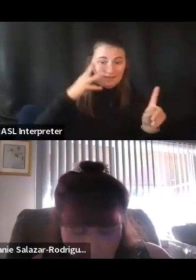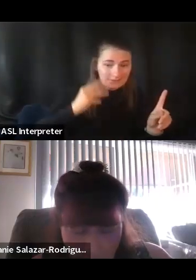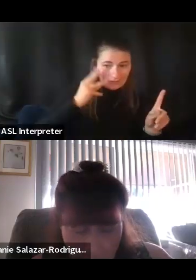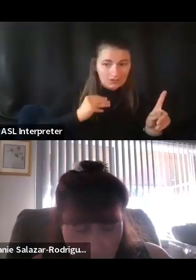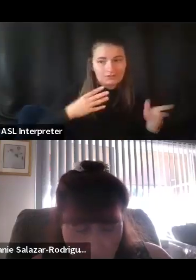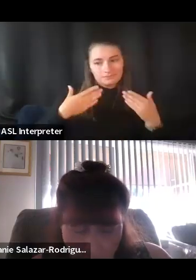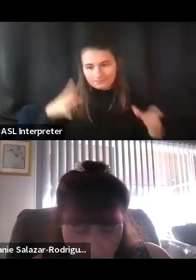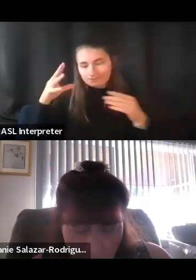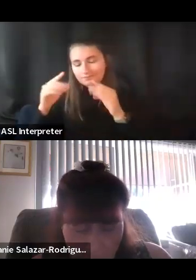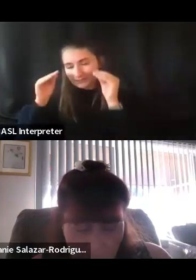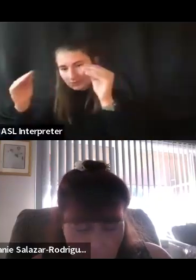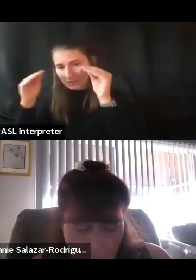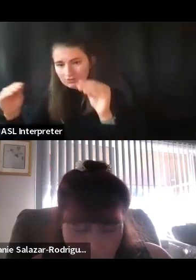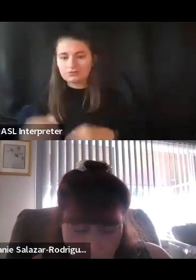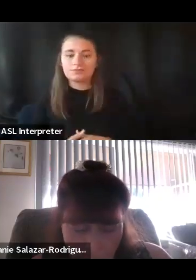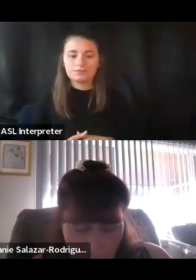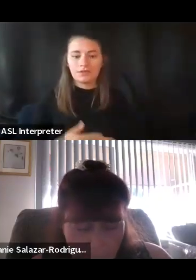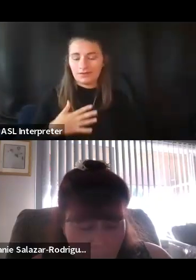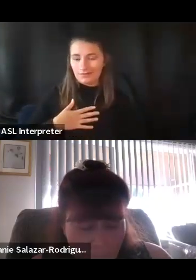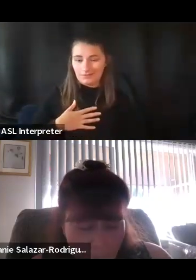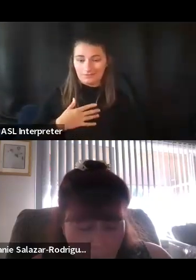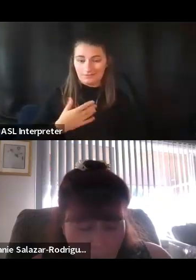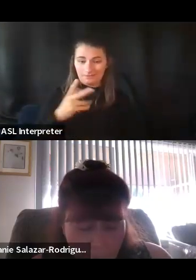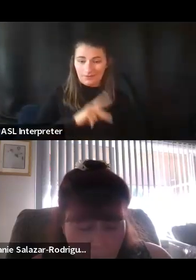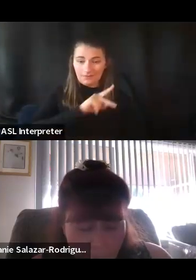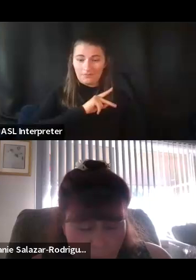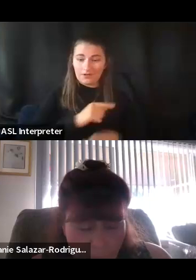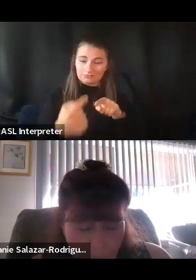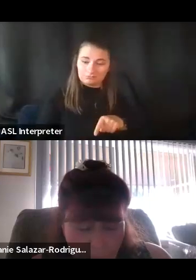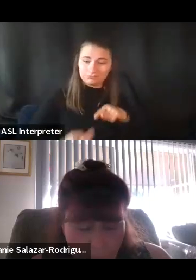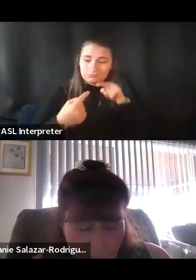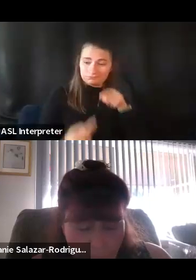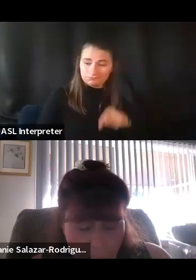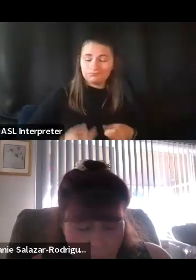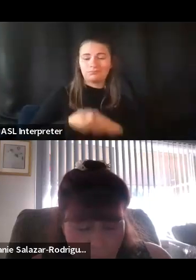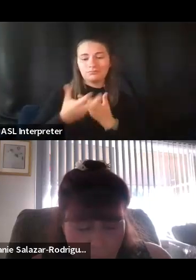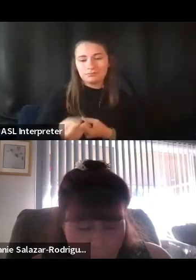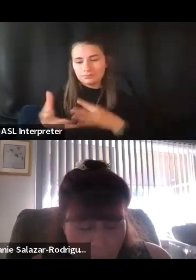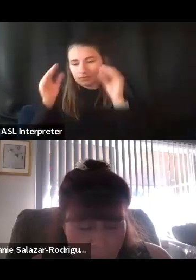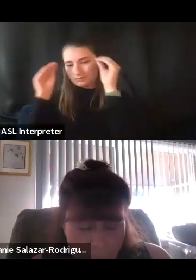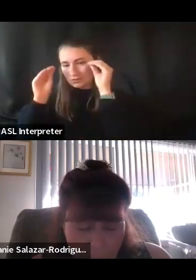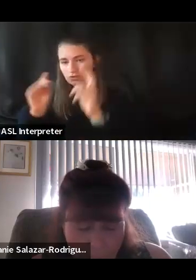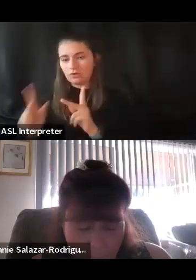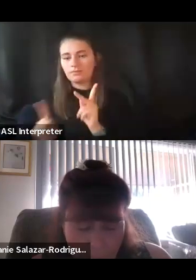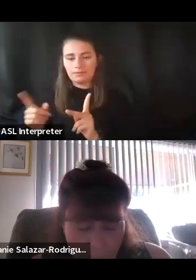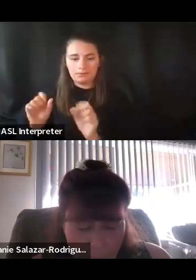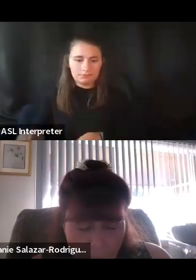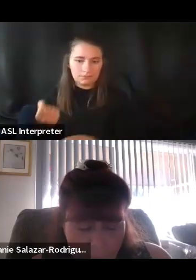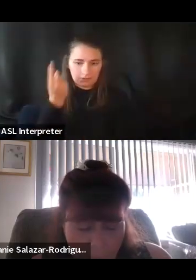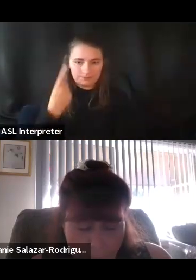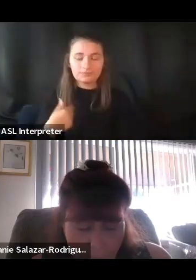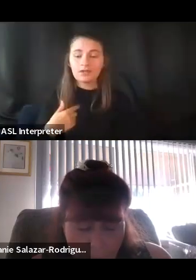from the struggles that I've gone through. So people understand. And I am closely working with the schools.